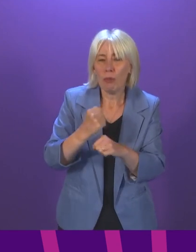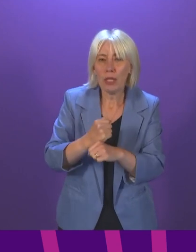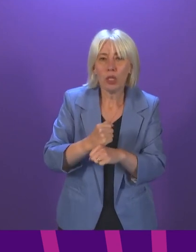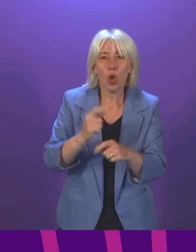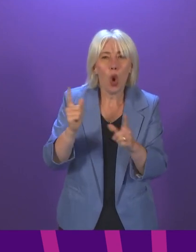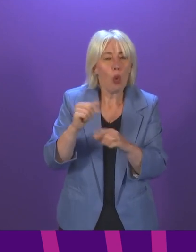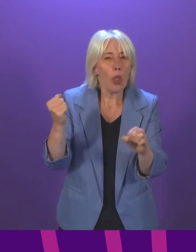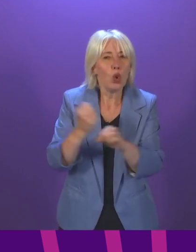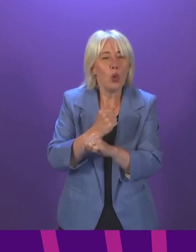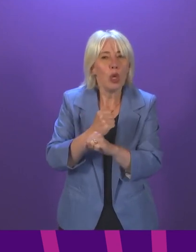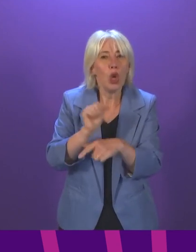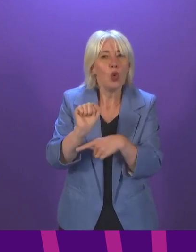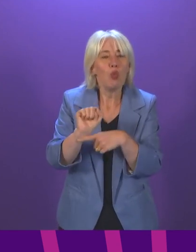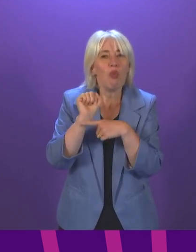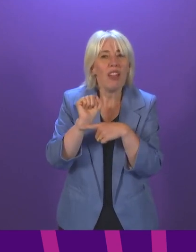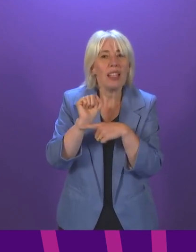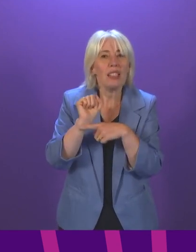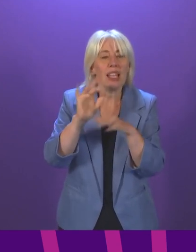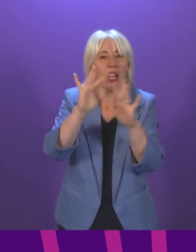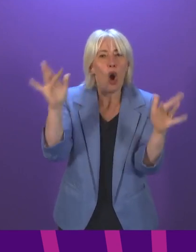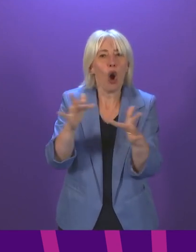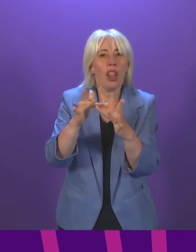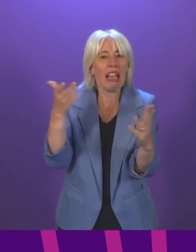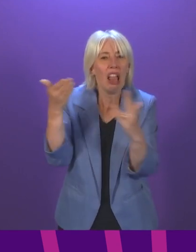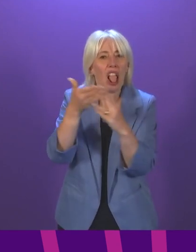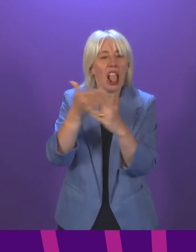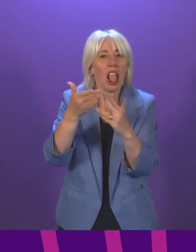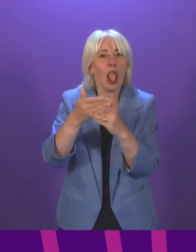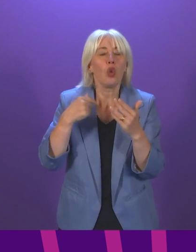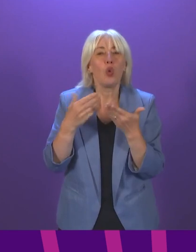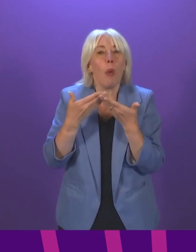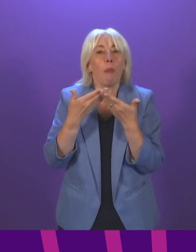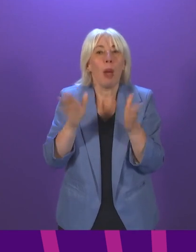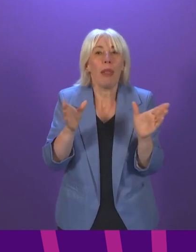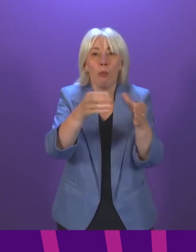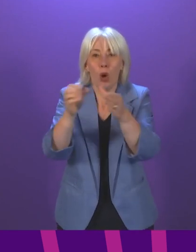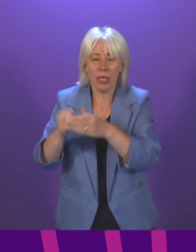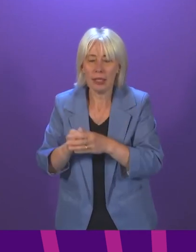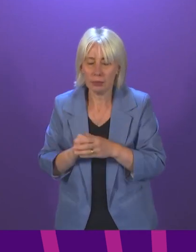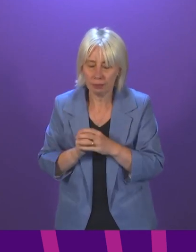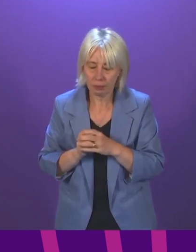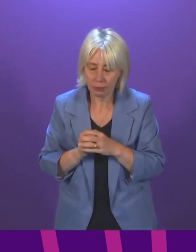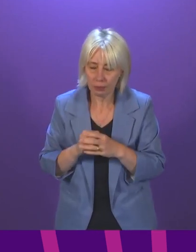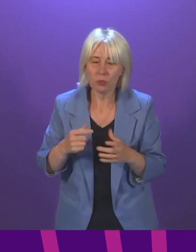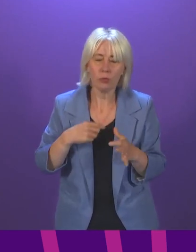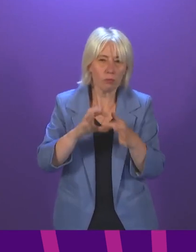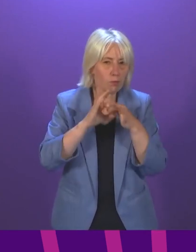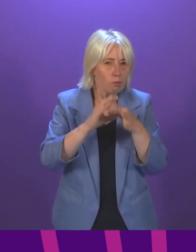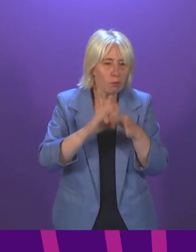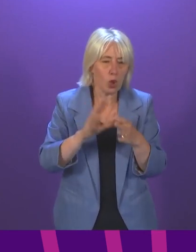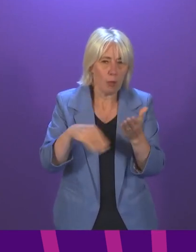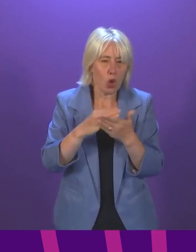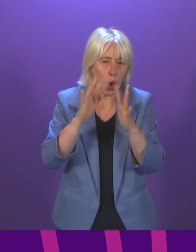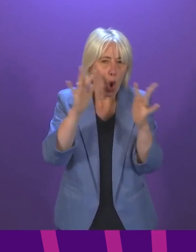prevent cyber attacks on public bodies. First Minister. We work closely with public sector bodies to raise the baseline standard of cyber